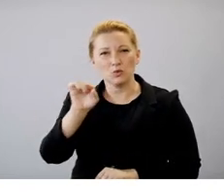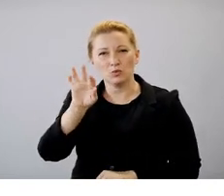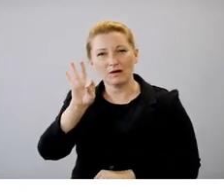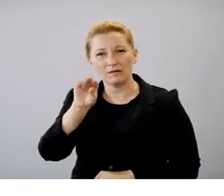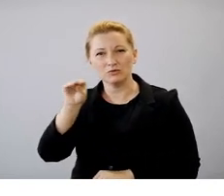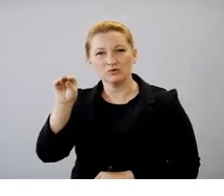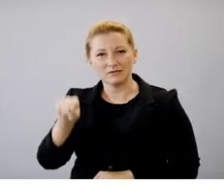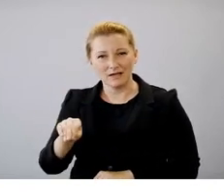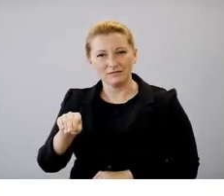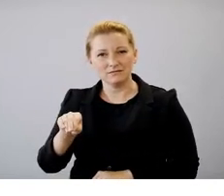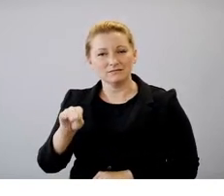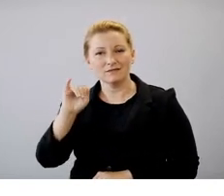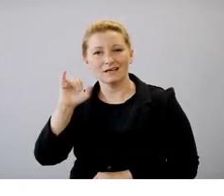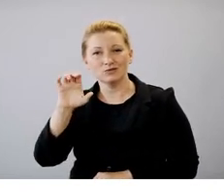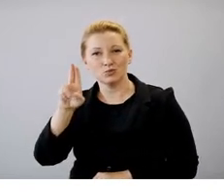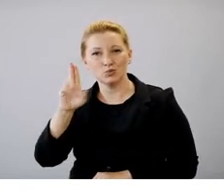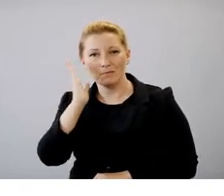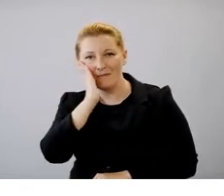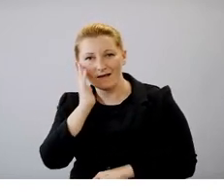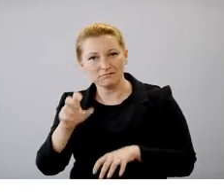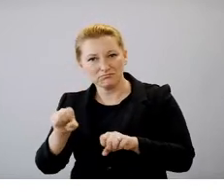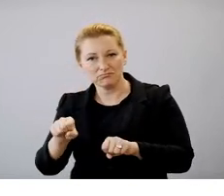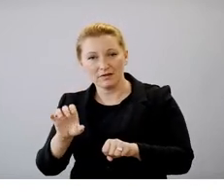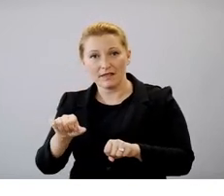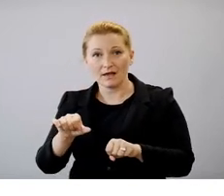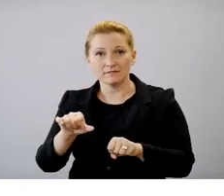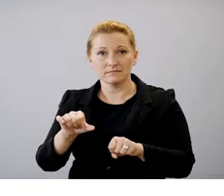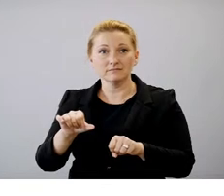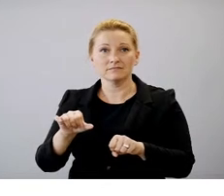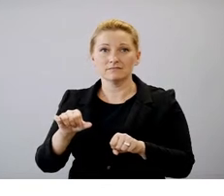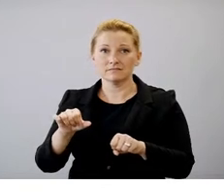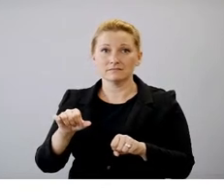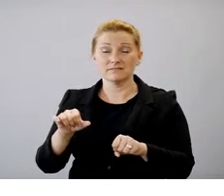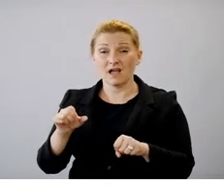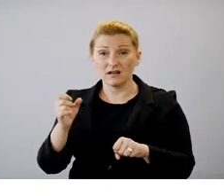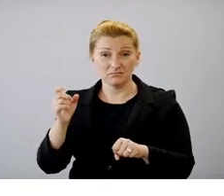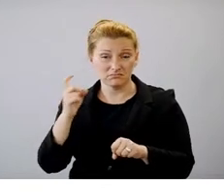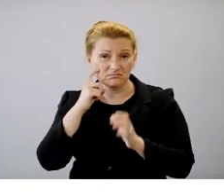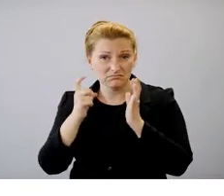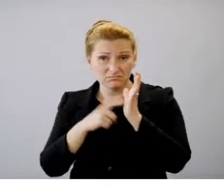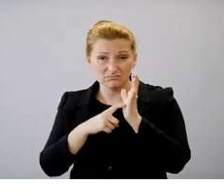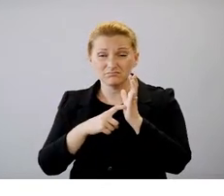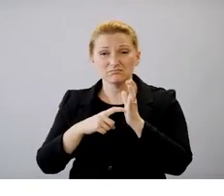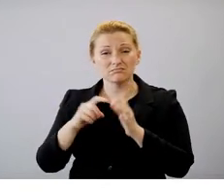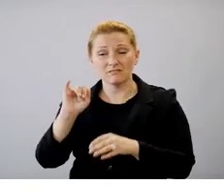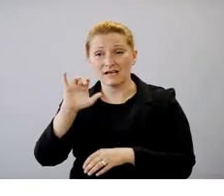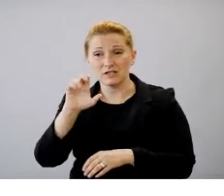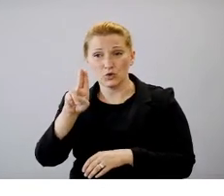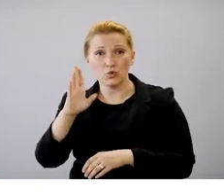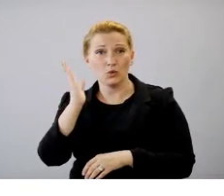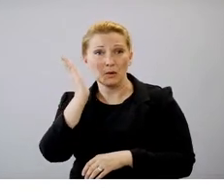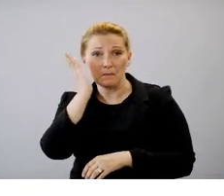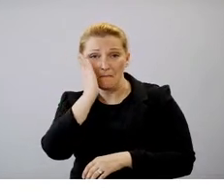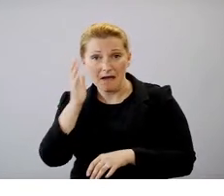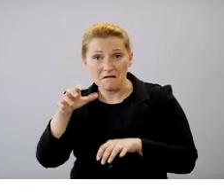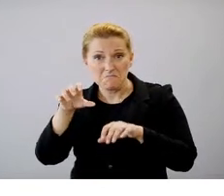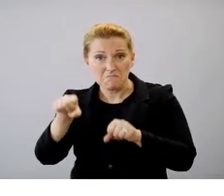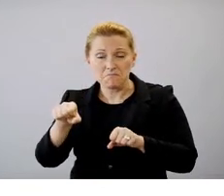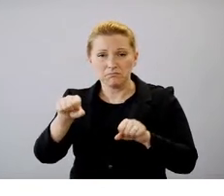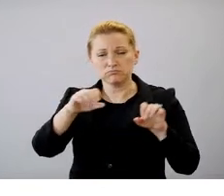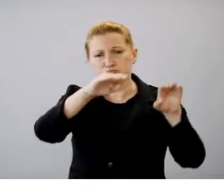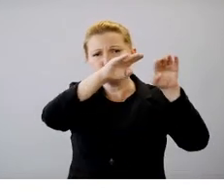of the overall capacity, and all beds, again, remained at approximately a relatively stable